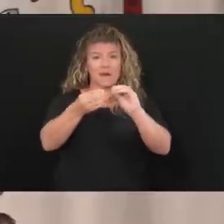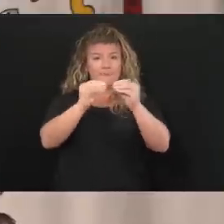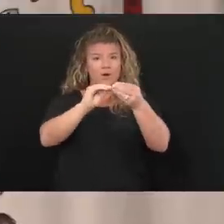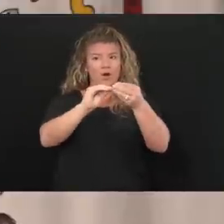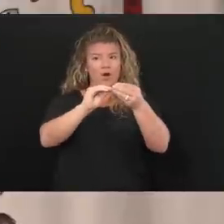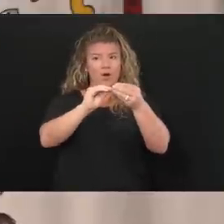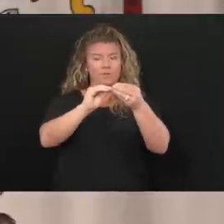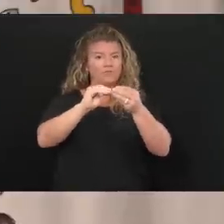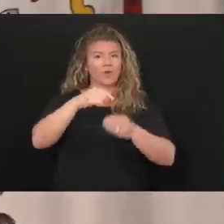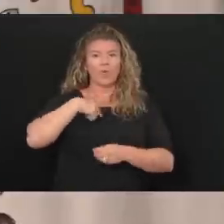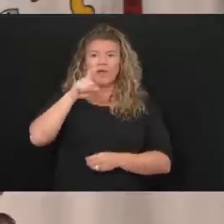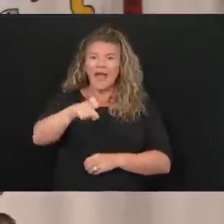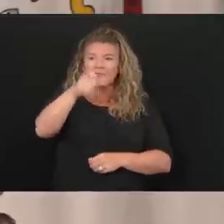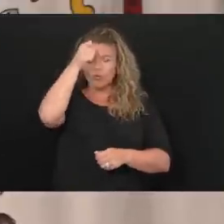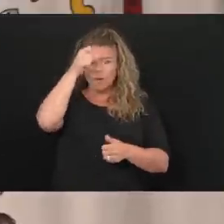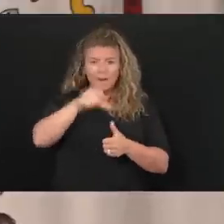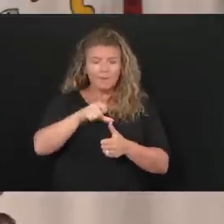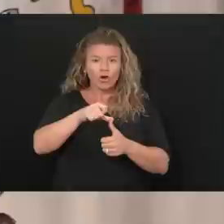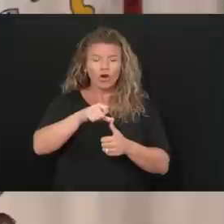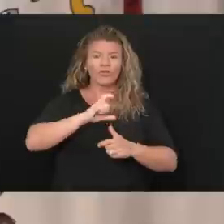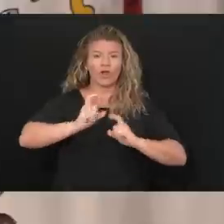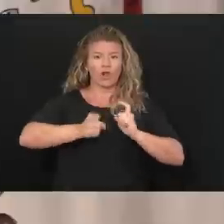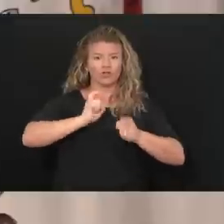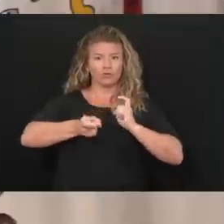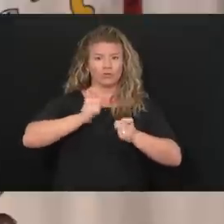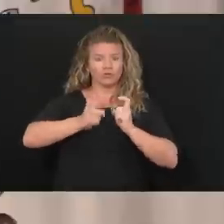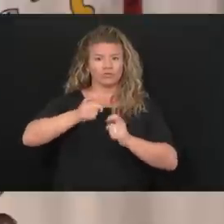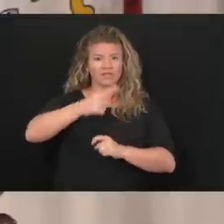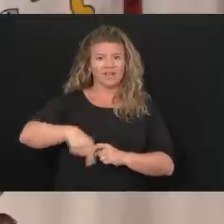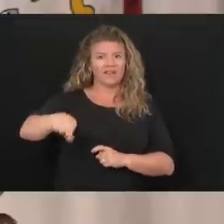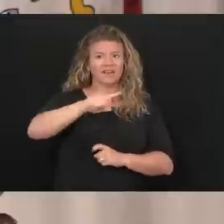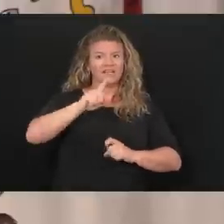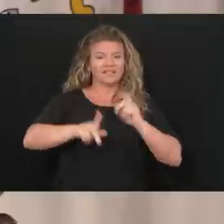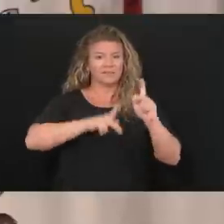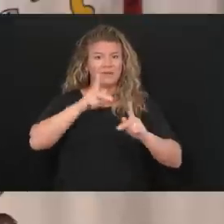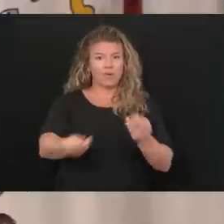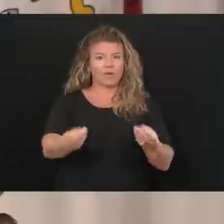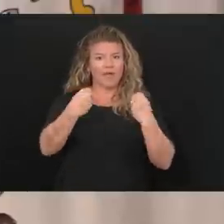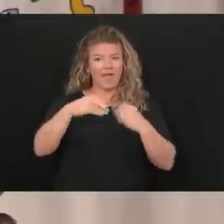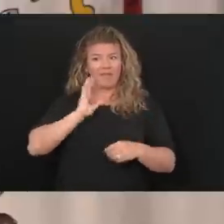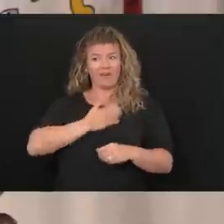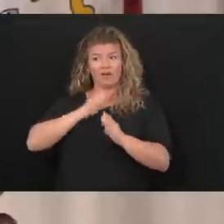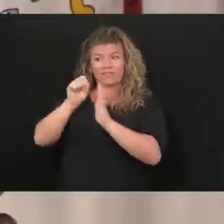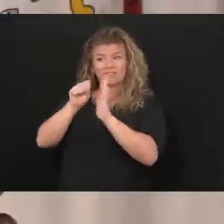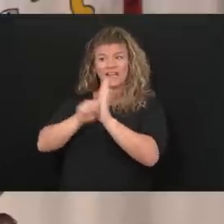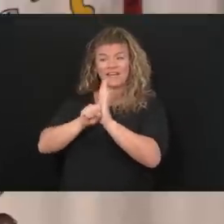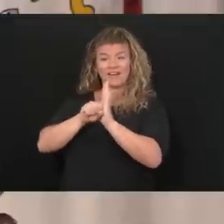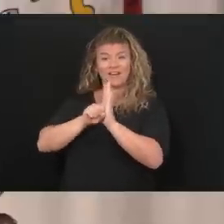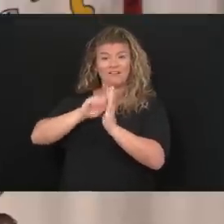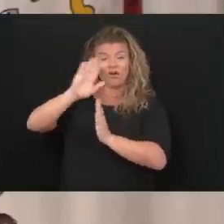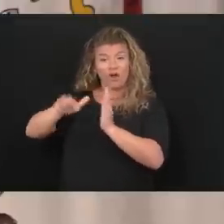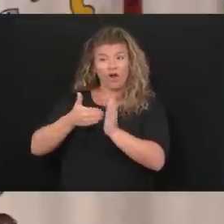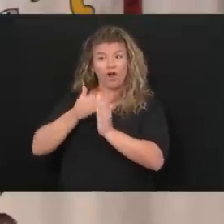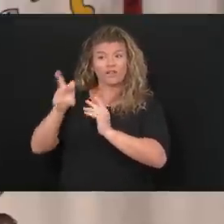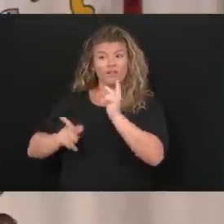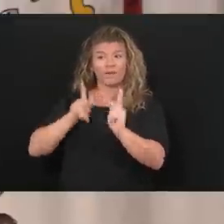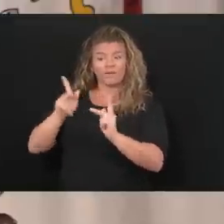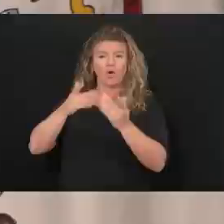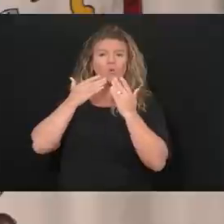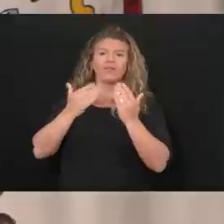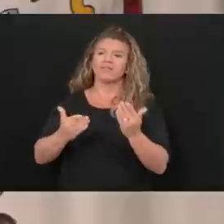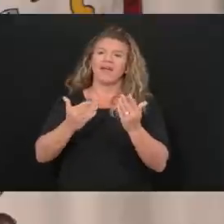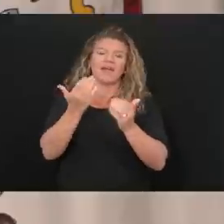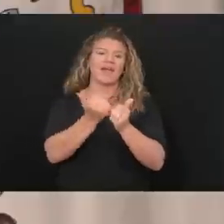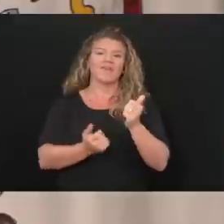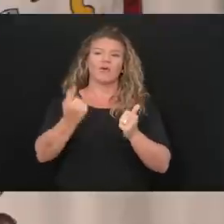remember just the contribution that they made to this great state and to each and every one of us and we thank them for it. Please